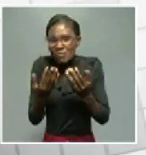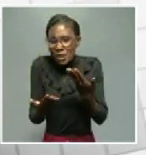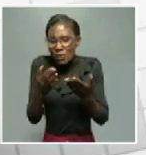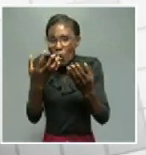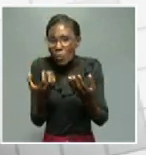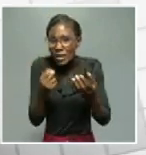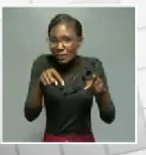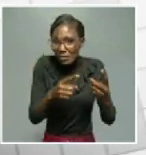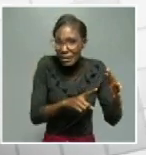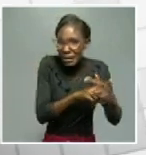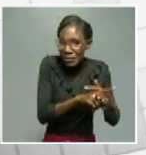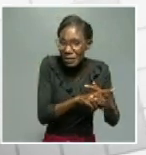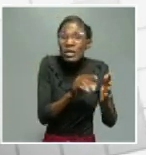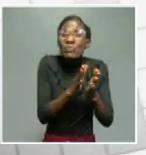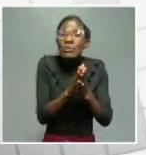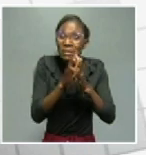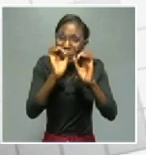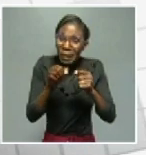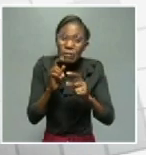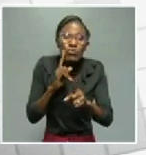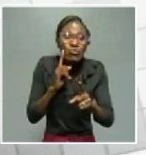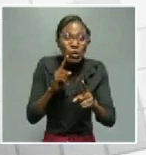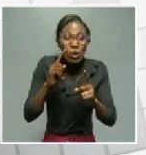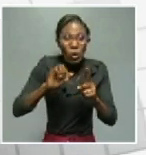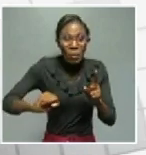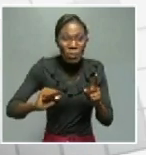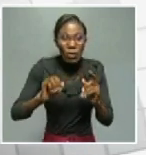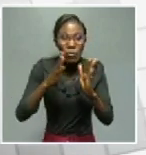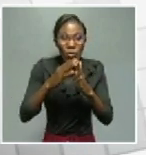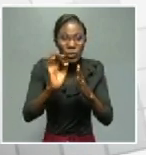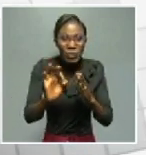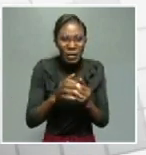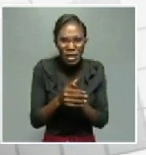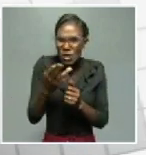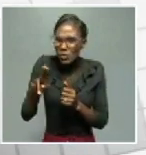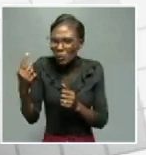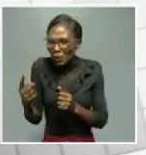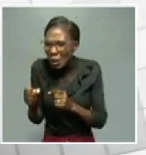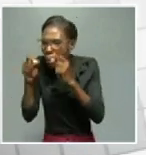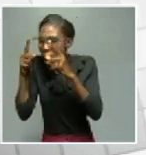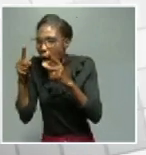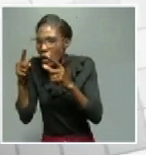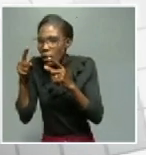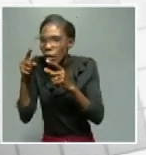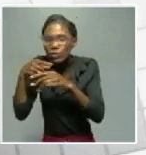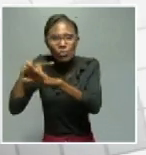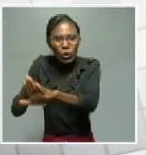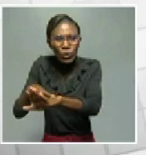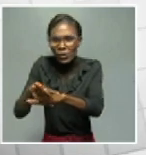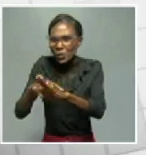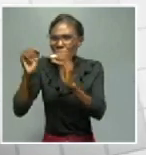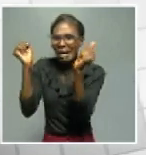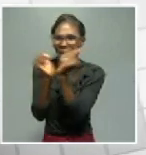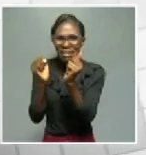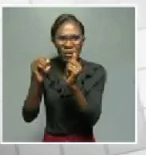manage their affairs to ensure that not just a person wakes up in a certain area and tomorrow you go arrest your neighbor, the next day you